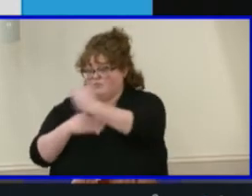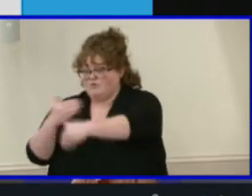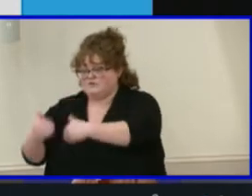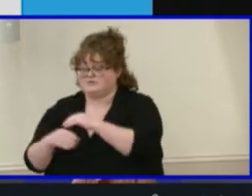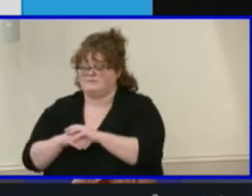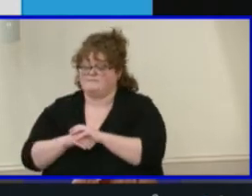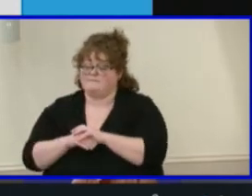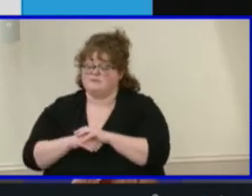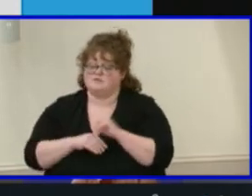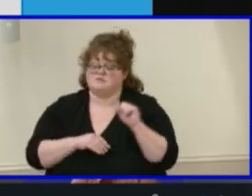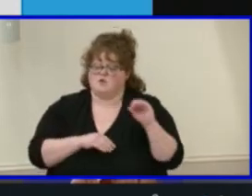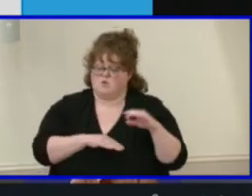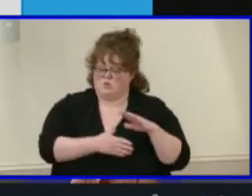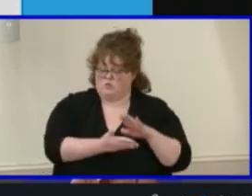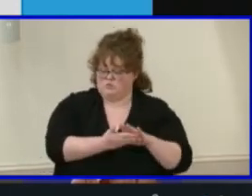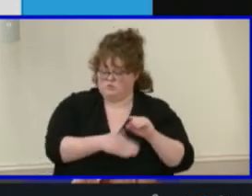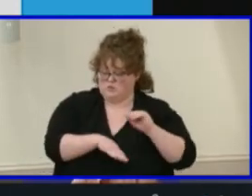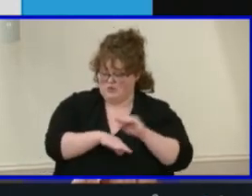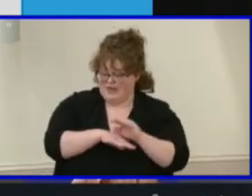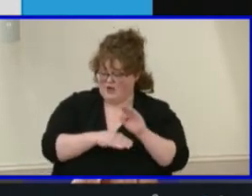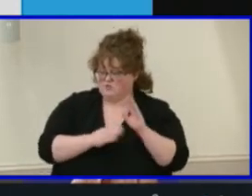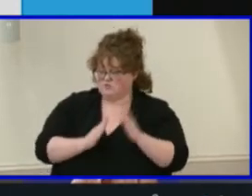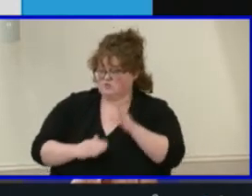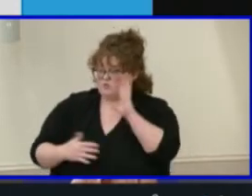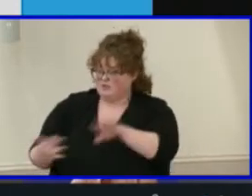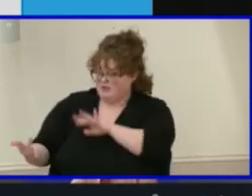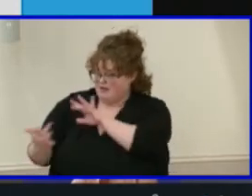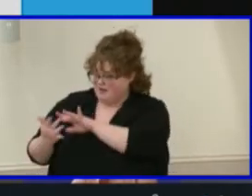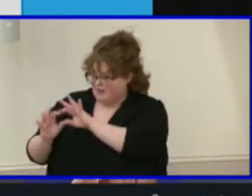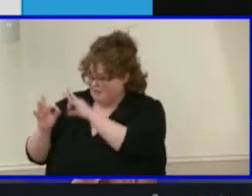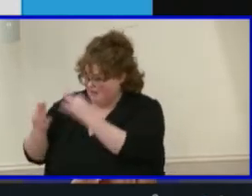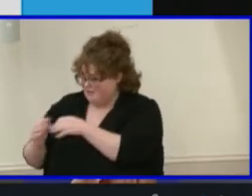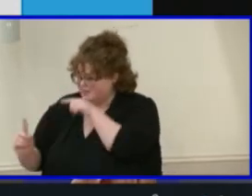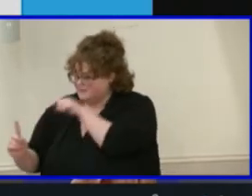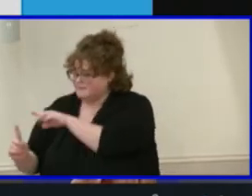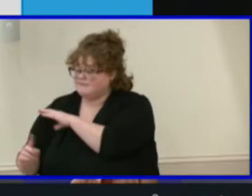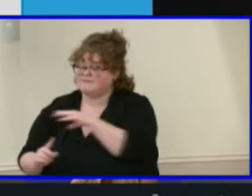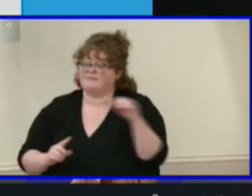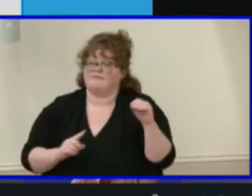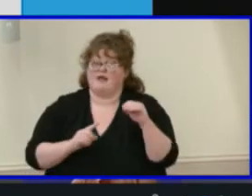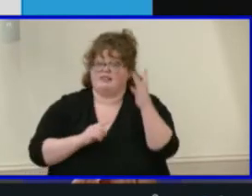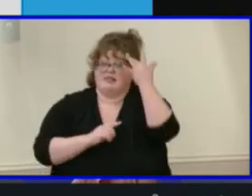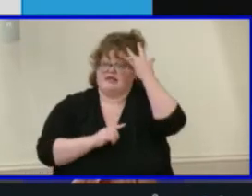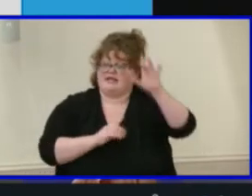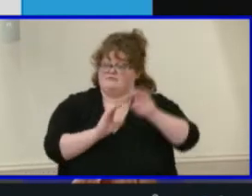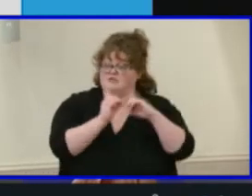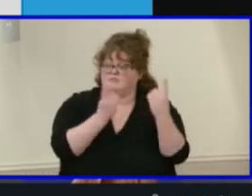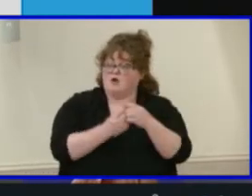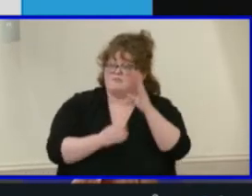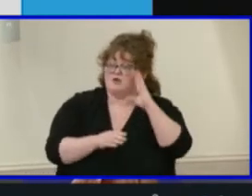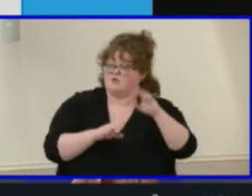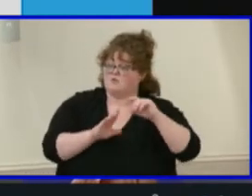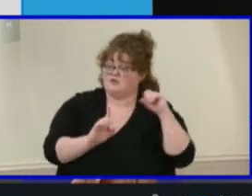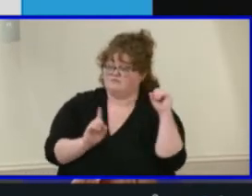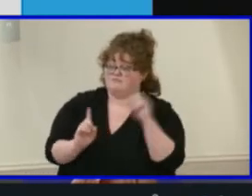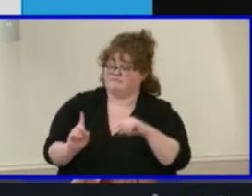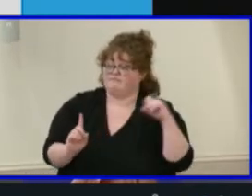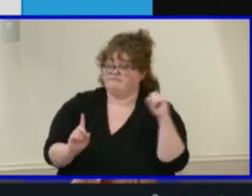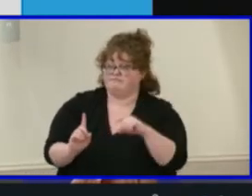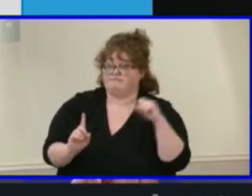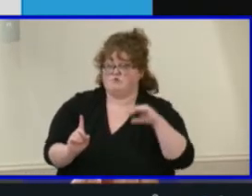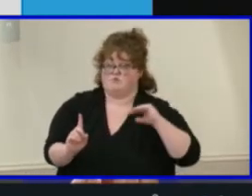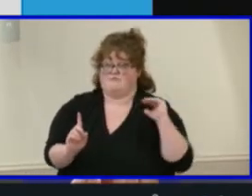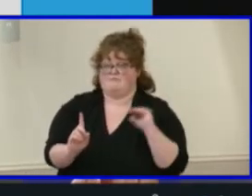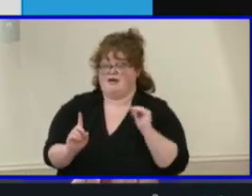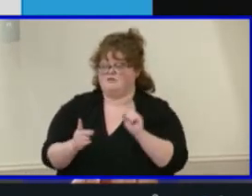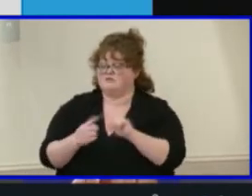school counselors, the Henrico gifted department sends subsequent school messenger notifications to remind eligible students and